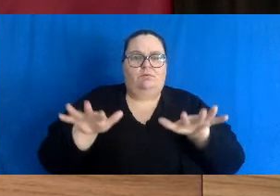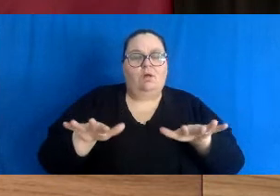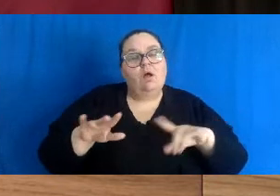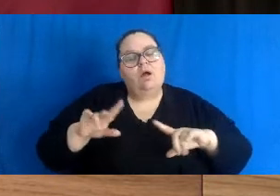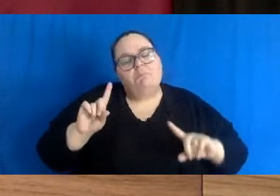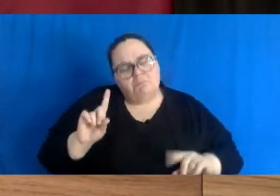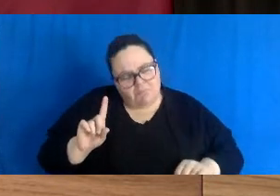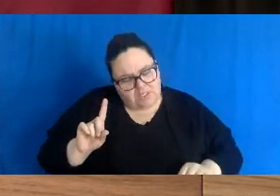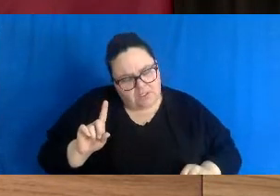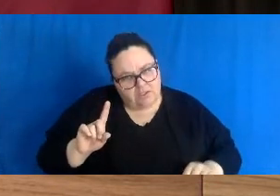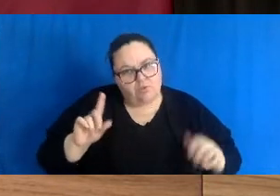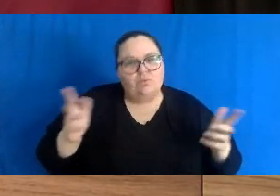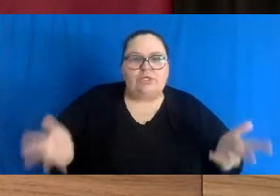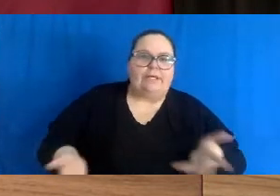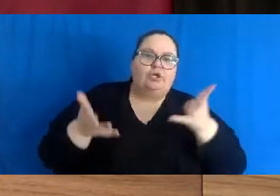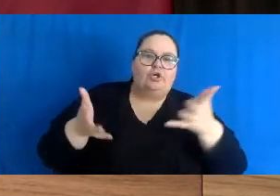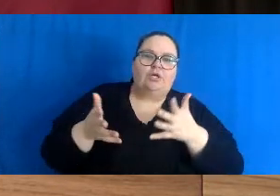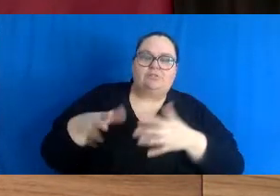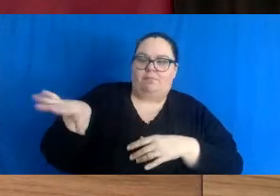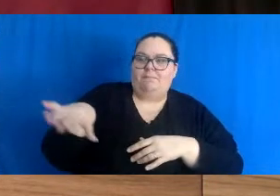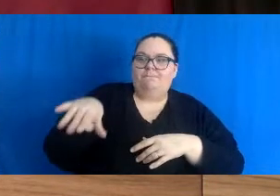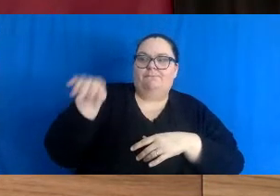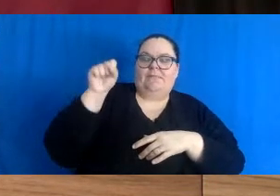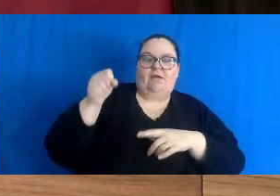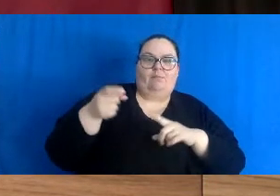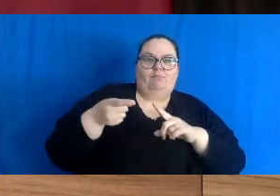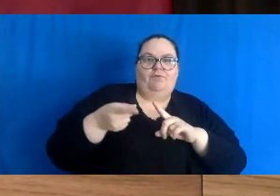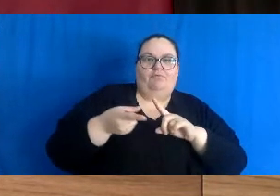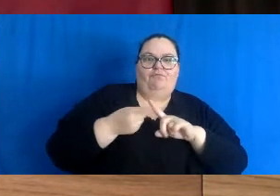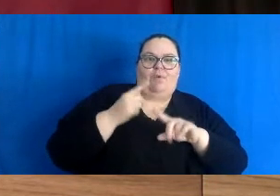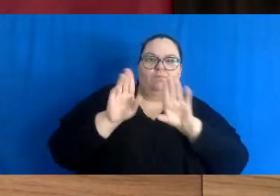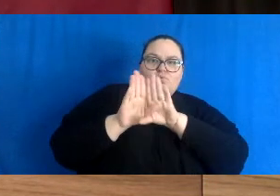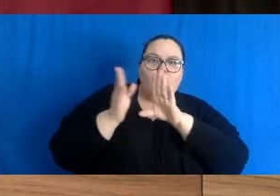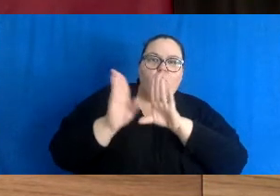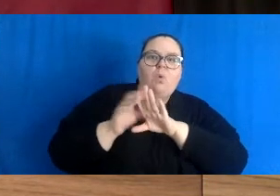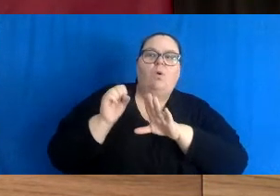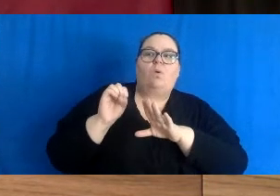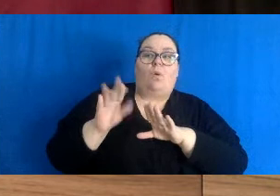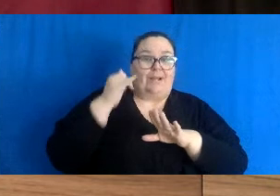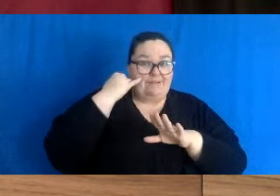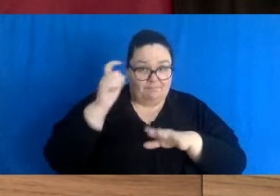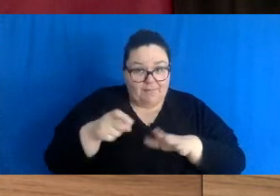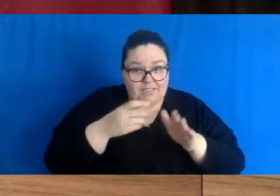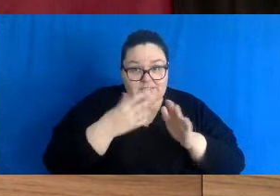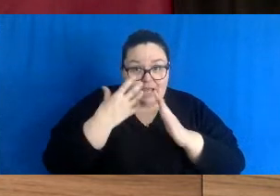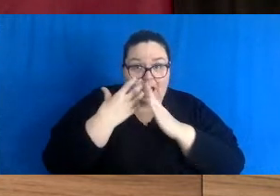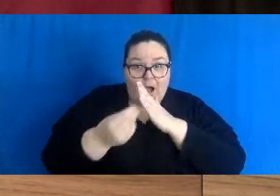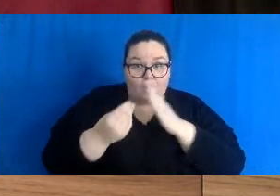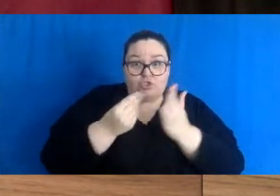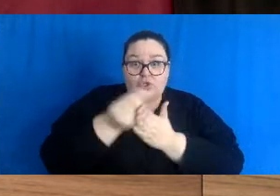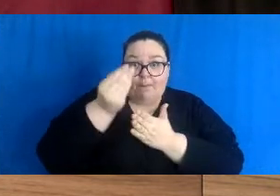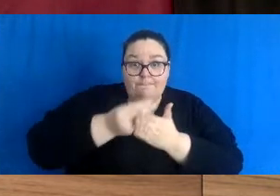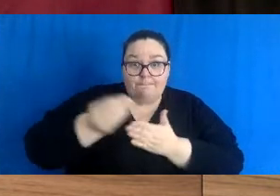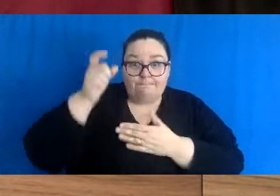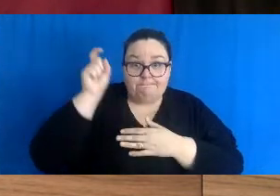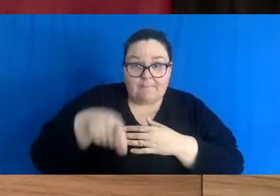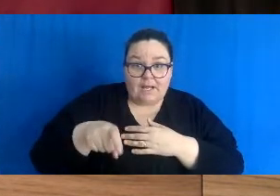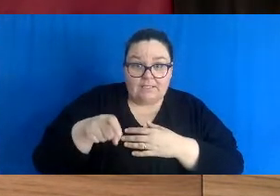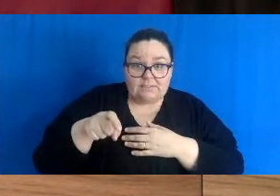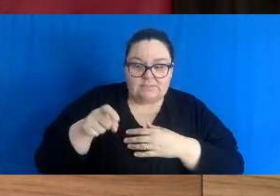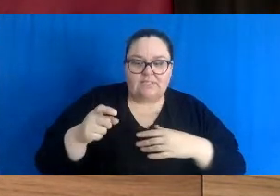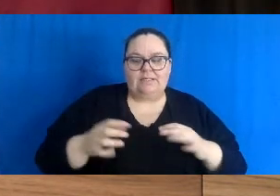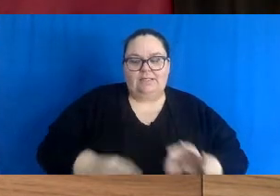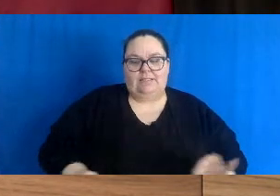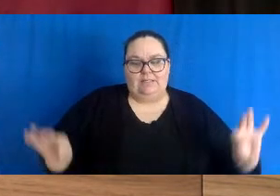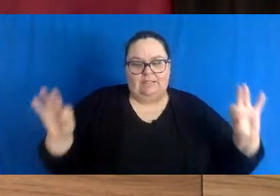we do encourage curbside pickup or delivery services whenever possible, and if you must go out. And if you are doing shopping, it would be wise